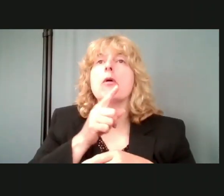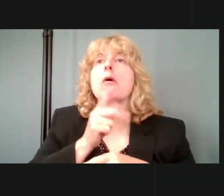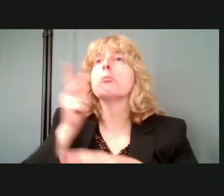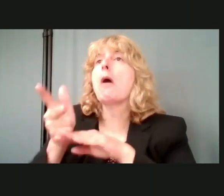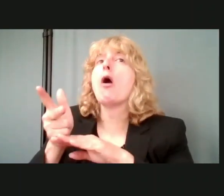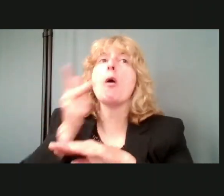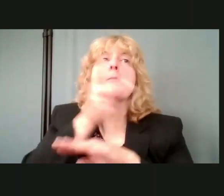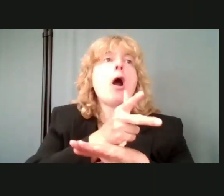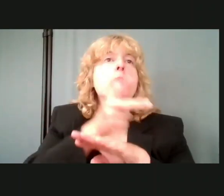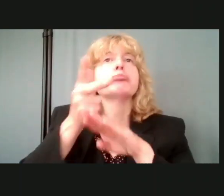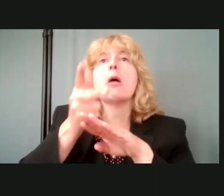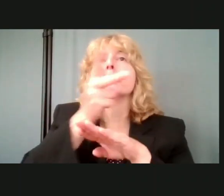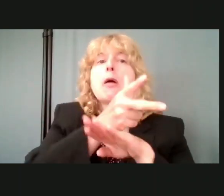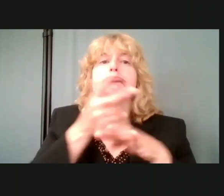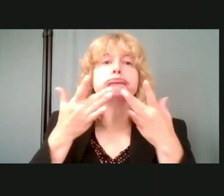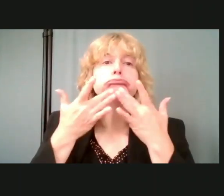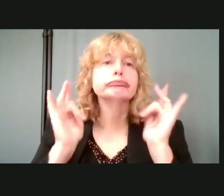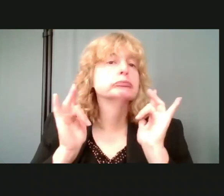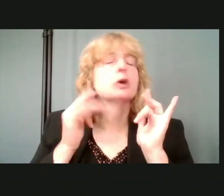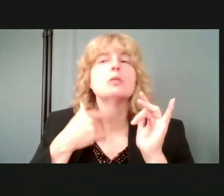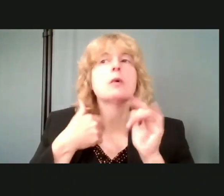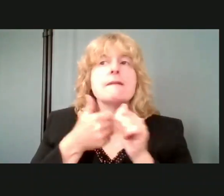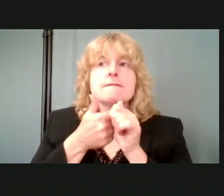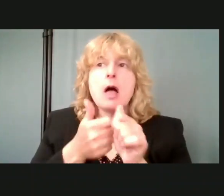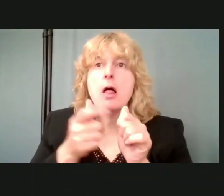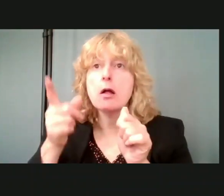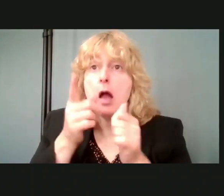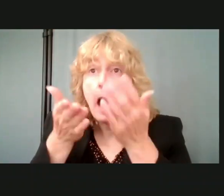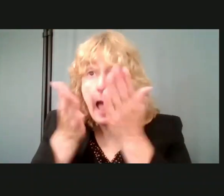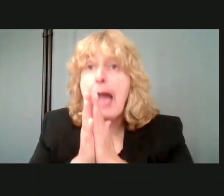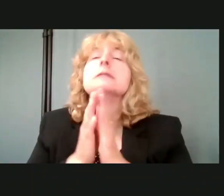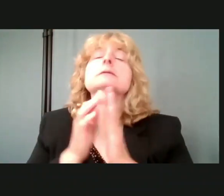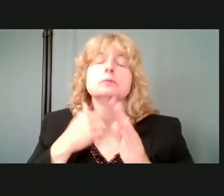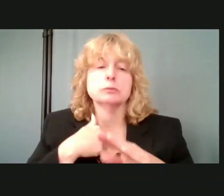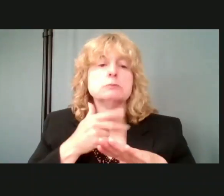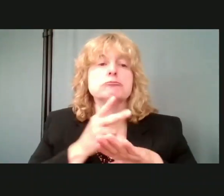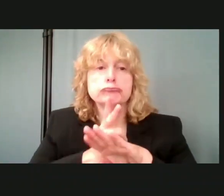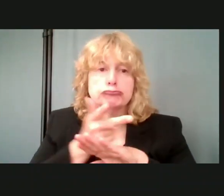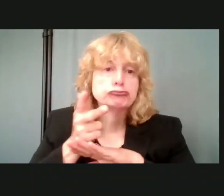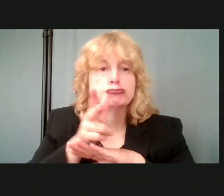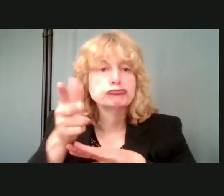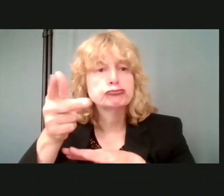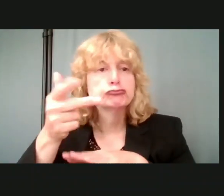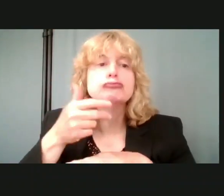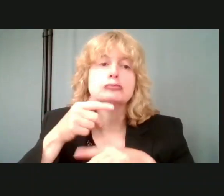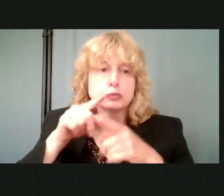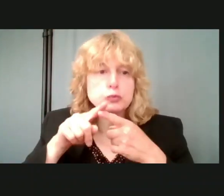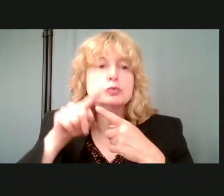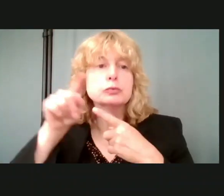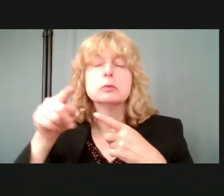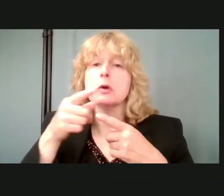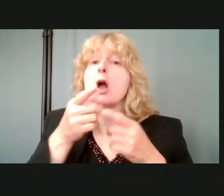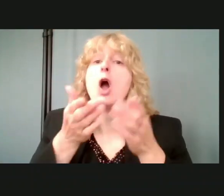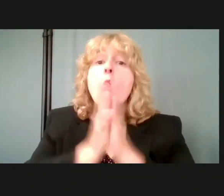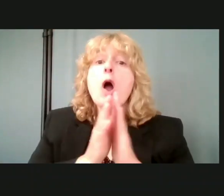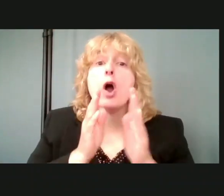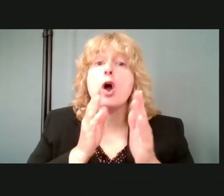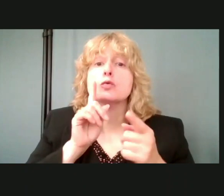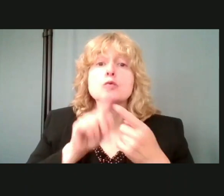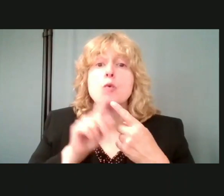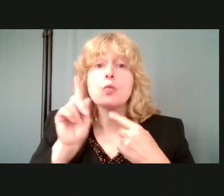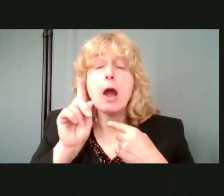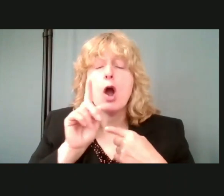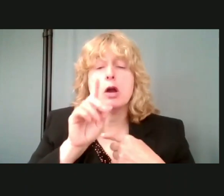we respond to requests and the request can make be made to the Detroit public library. Uh,